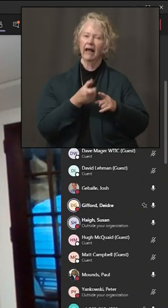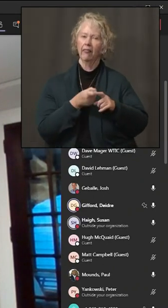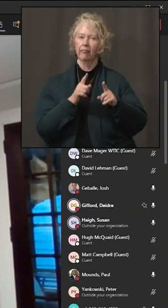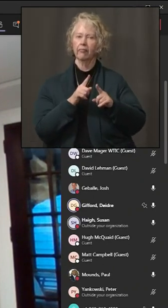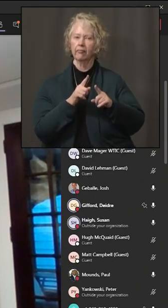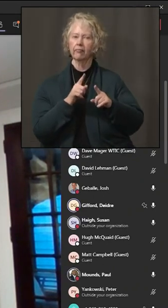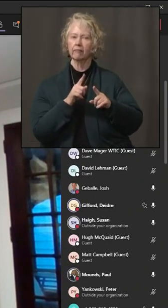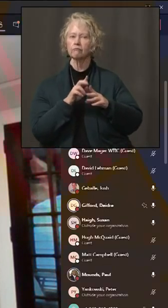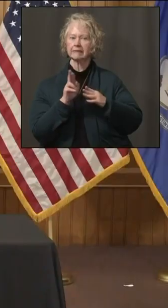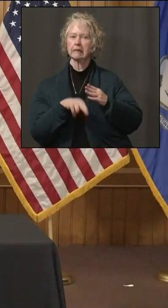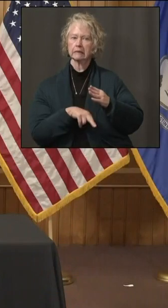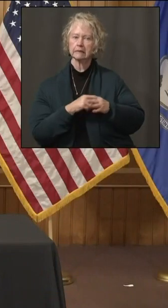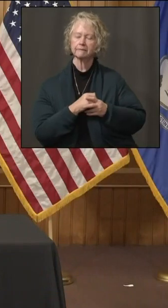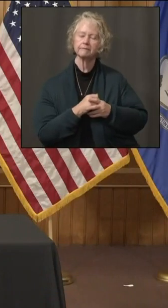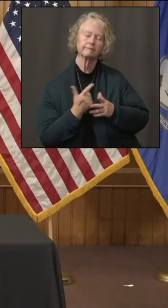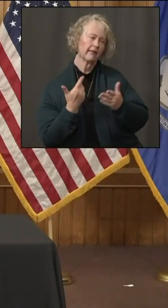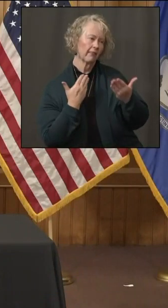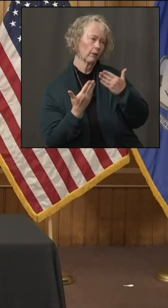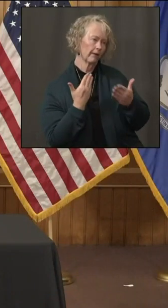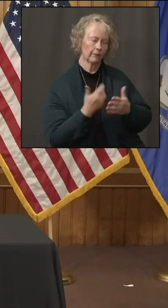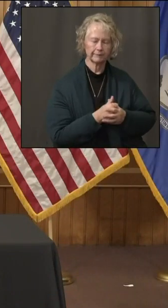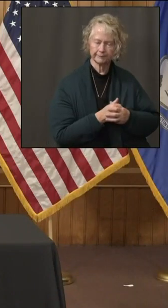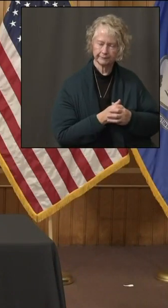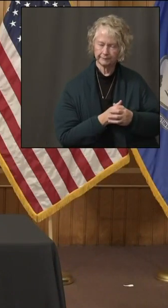Okay, thanks. Thanks. Thank you very much, everyone.